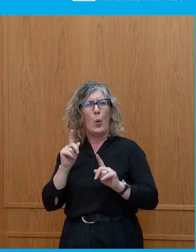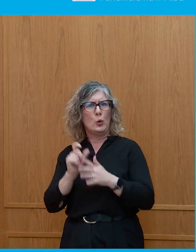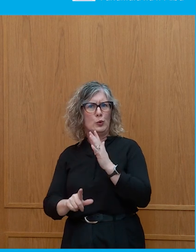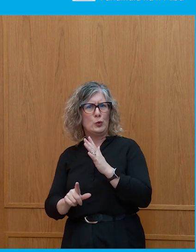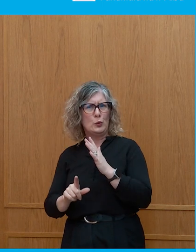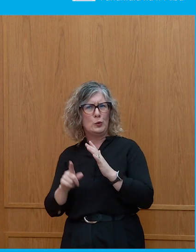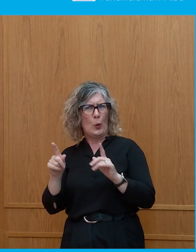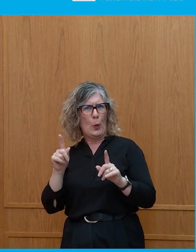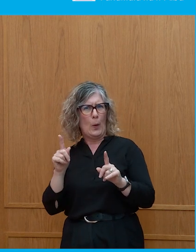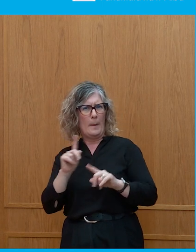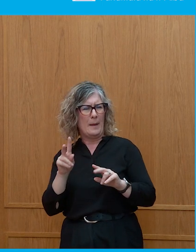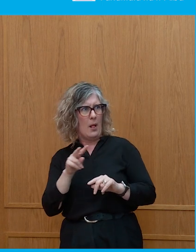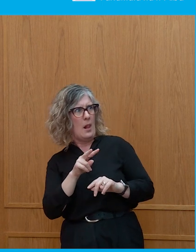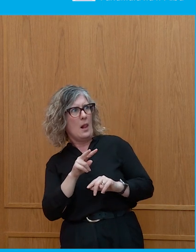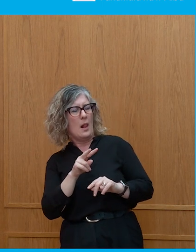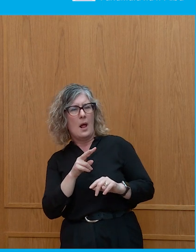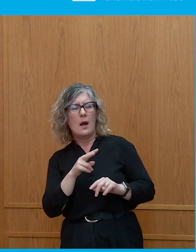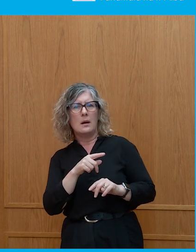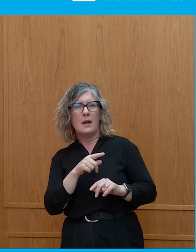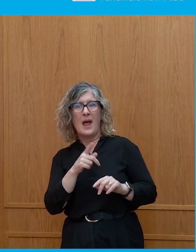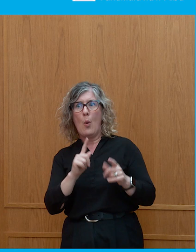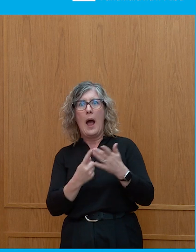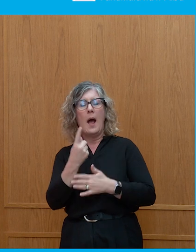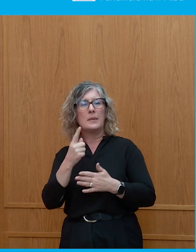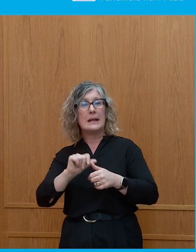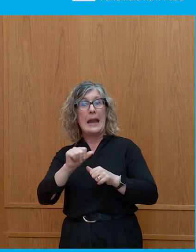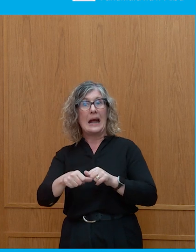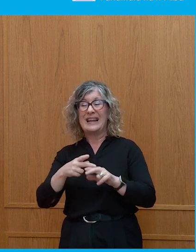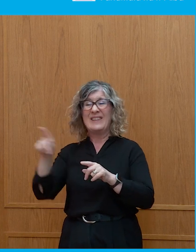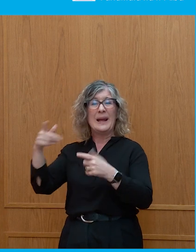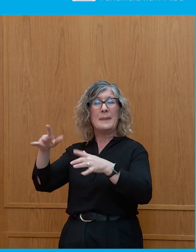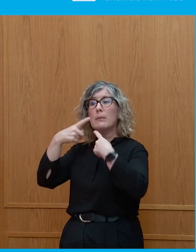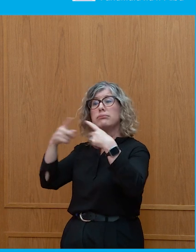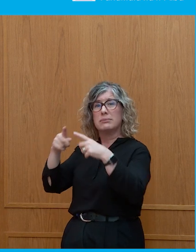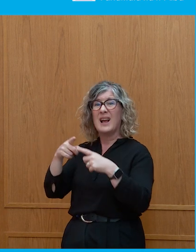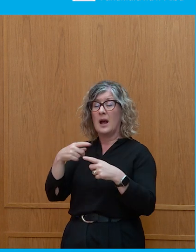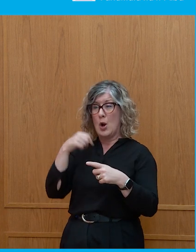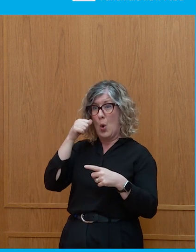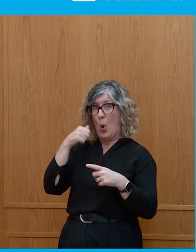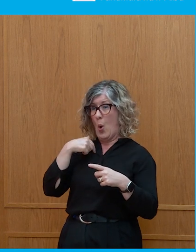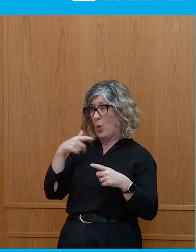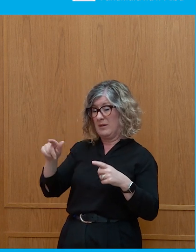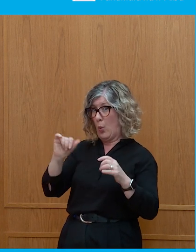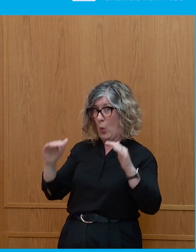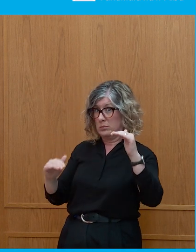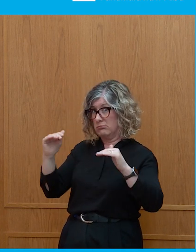adjacent, how do you plan for what happens next? Well, when you know that the day after the election, there are